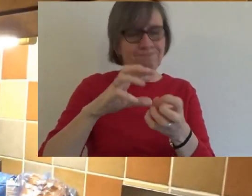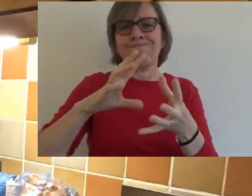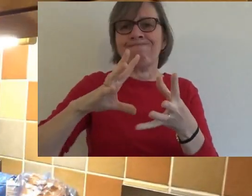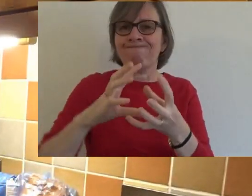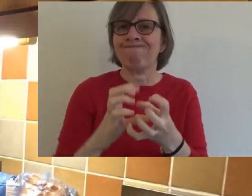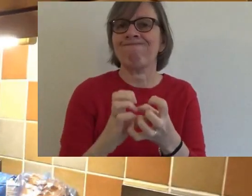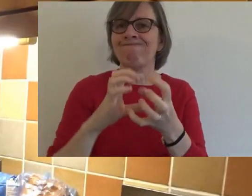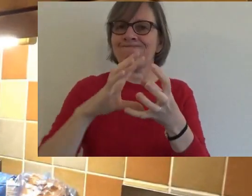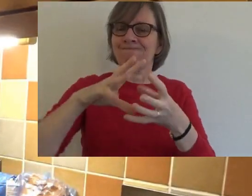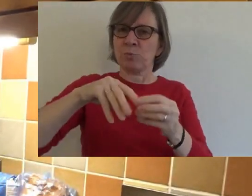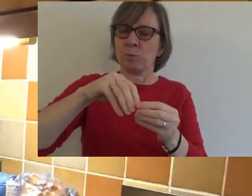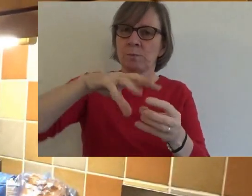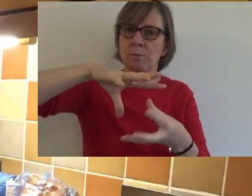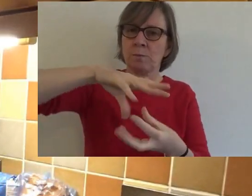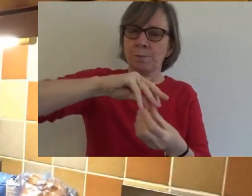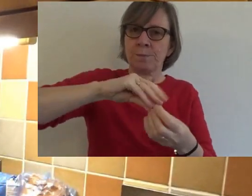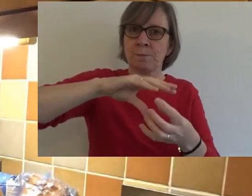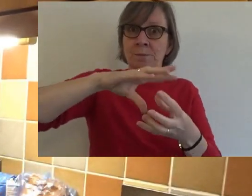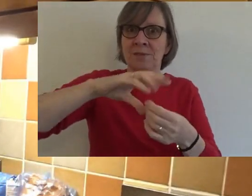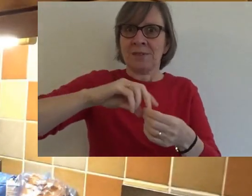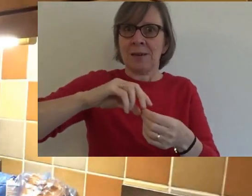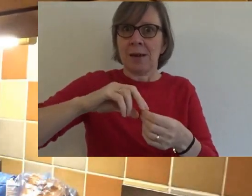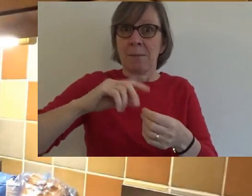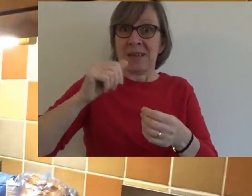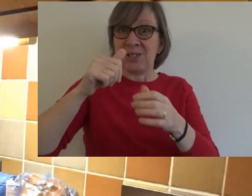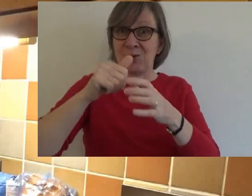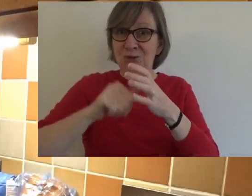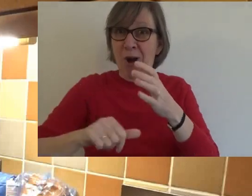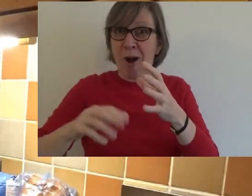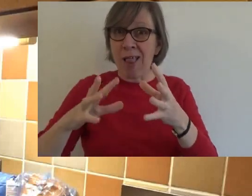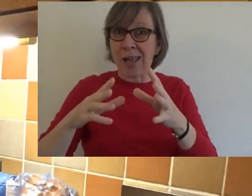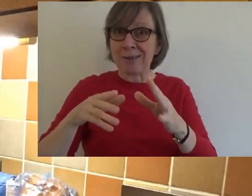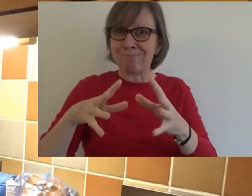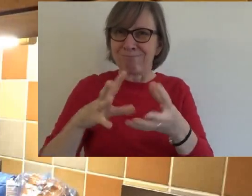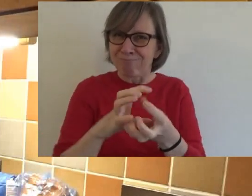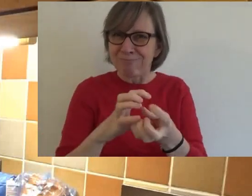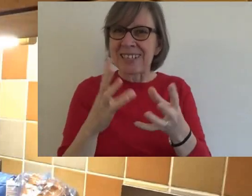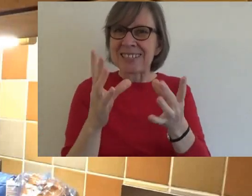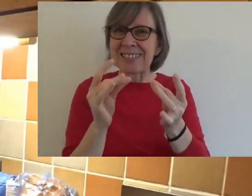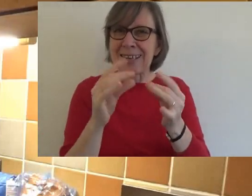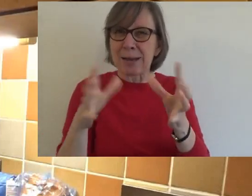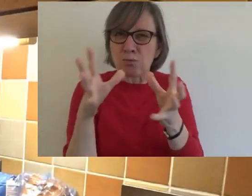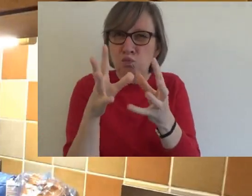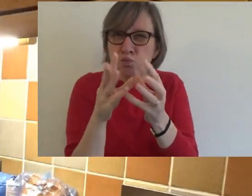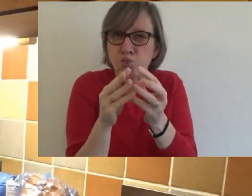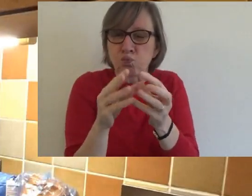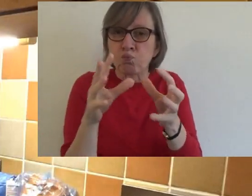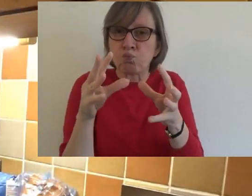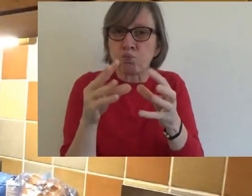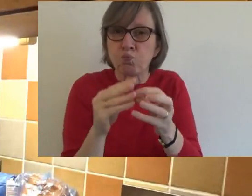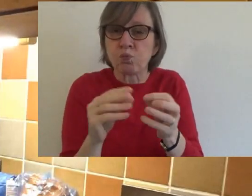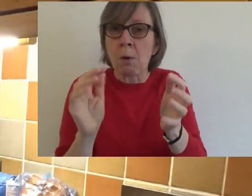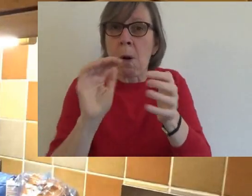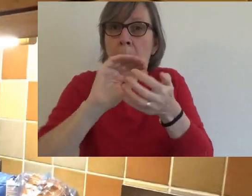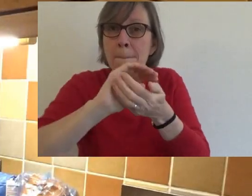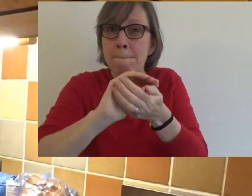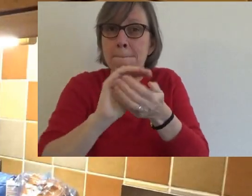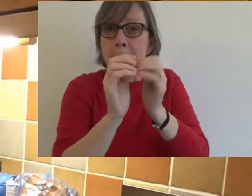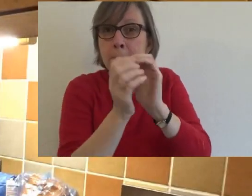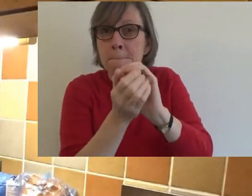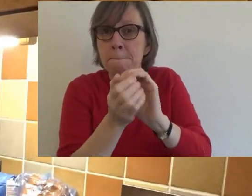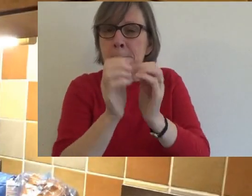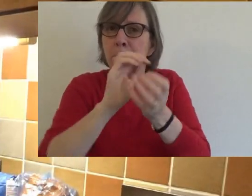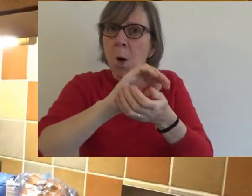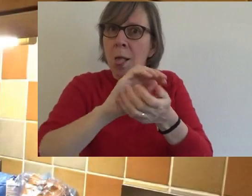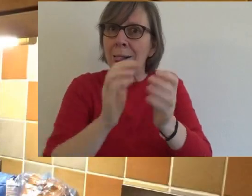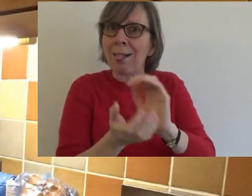Okay, so carry on mixing it and mixing it and mixing it. And by now it should start to stick together. And if yours is like mine,